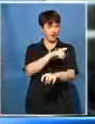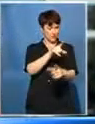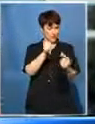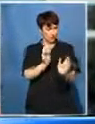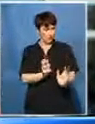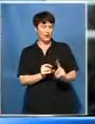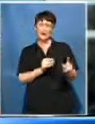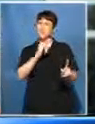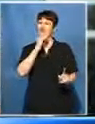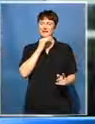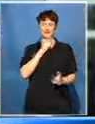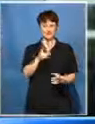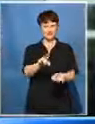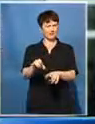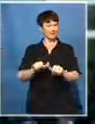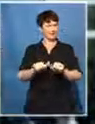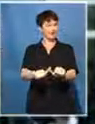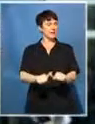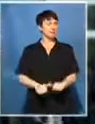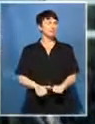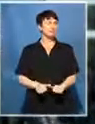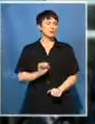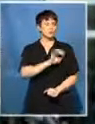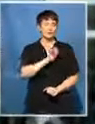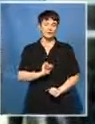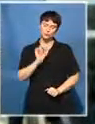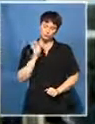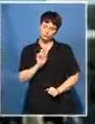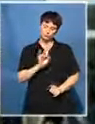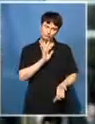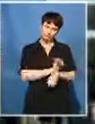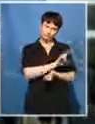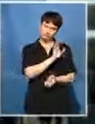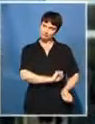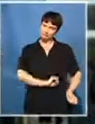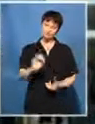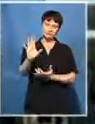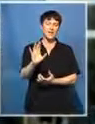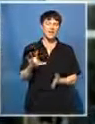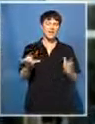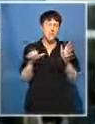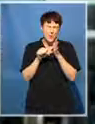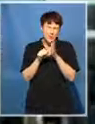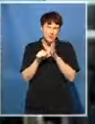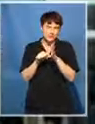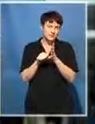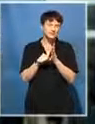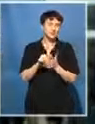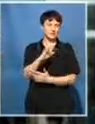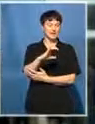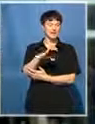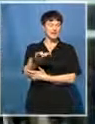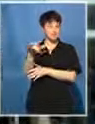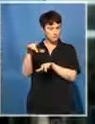Africa continues, the prosecutor insists what's crucial in this case is to get Sudanese President Omar al-Bashir into